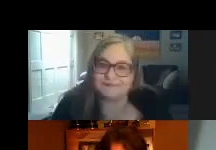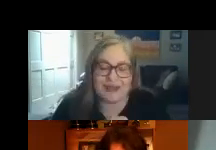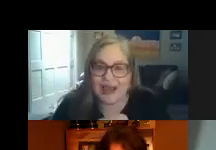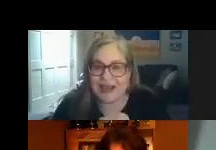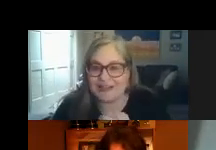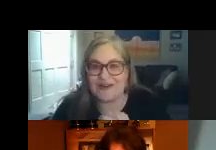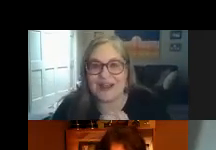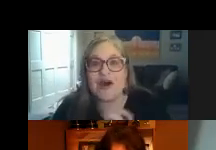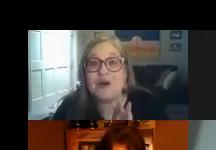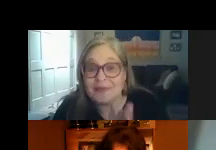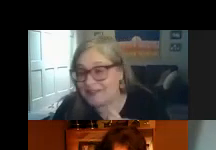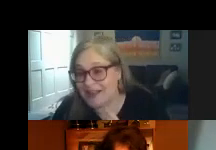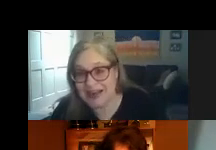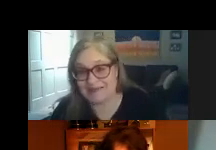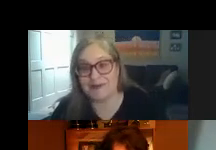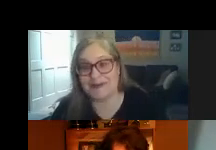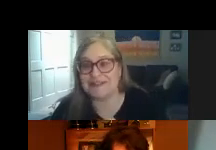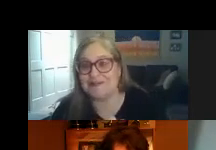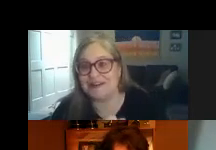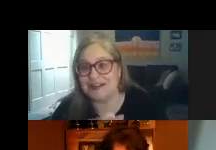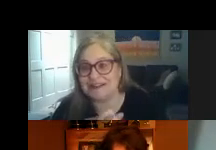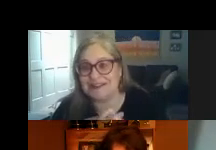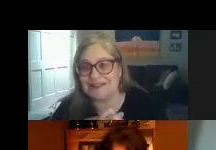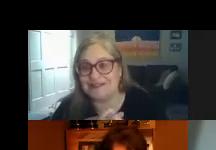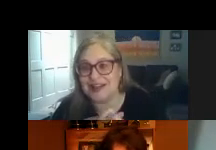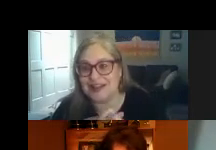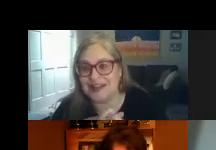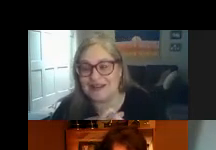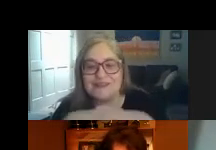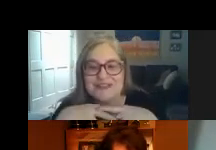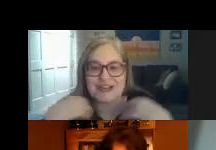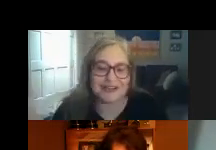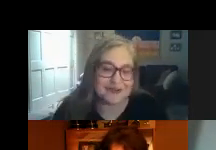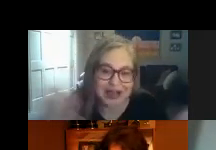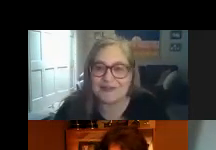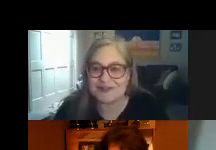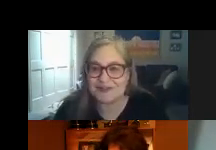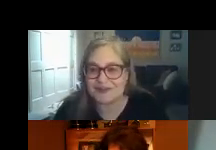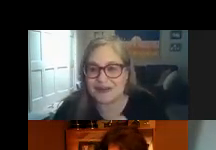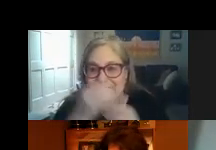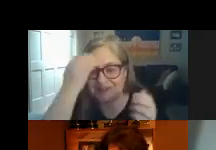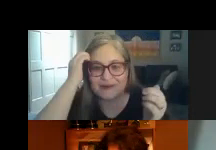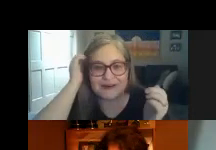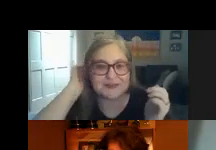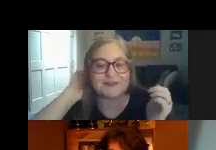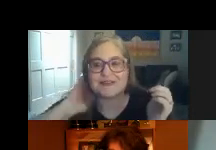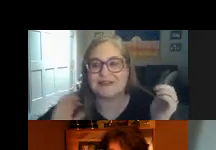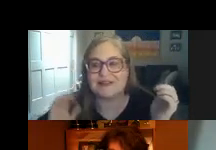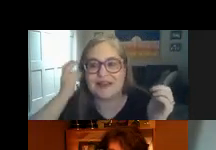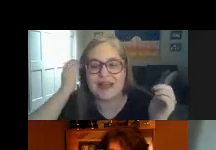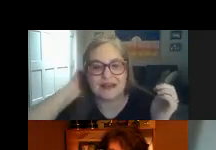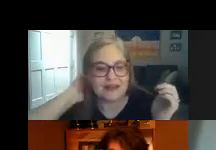i you know i hope that that's not everybody's experience so i i i'm only sharing like what i've observed or what i've experienced